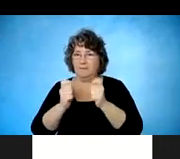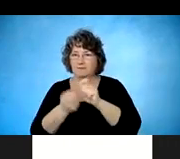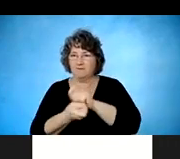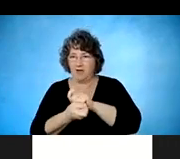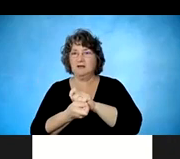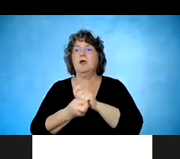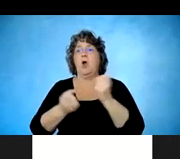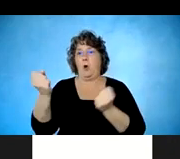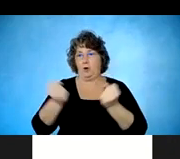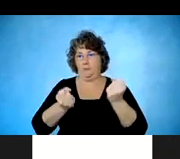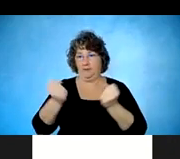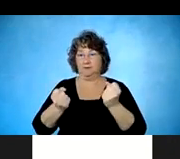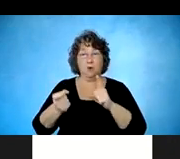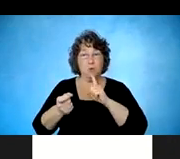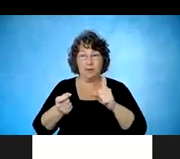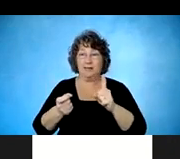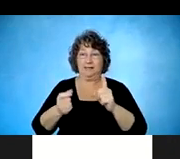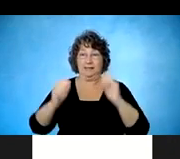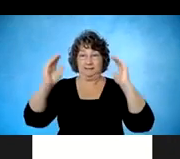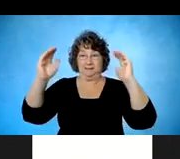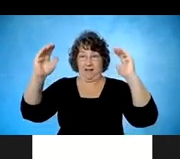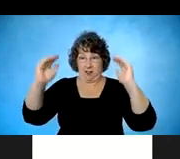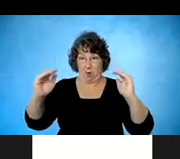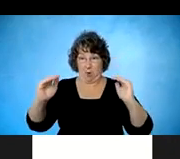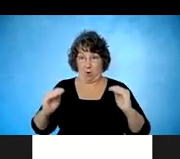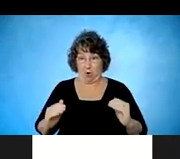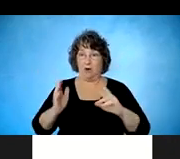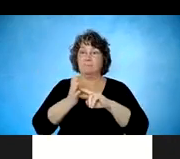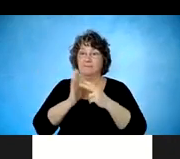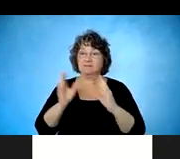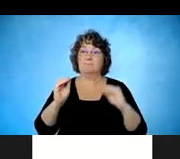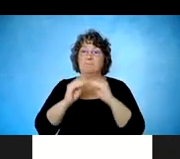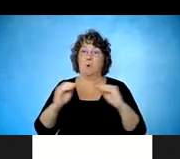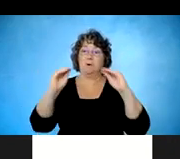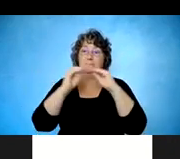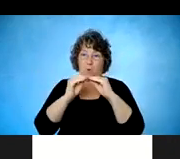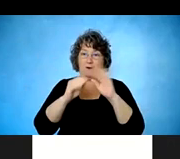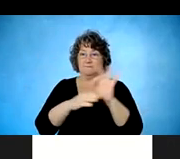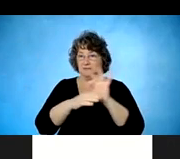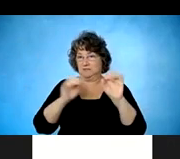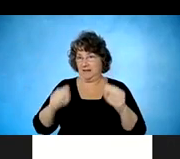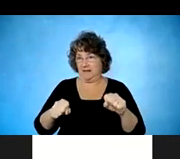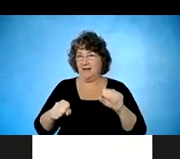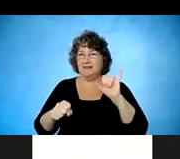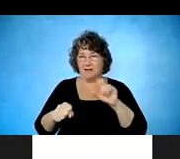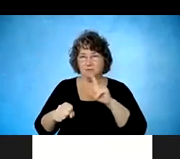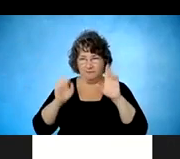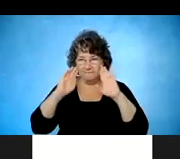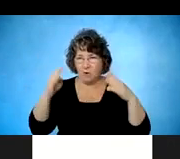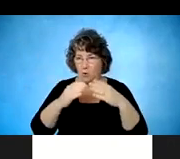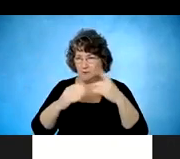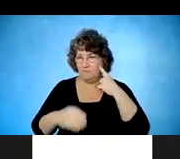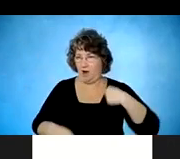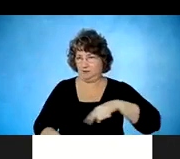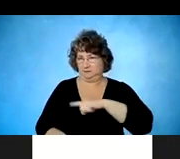getting more and more function back. And that's what we try to focus on. One of the things I want to talk